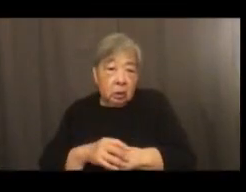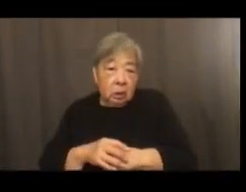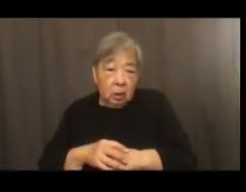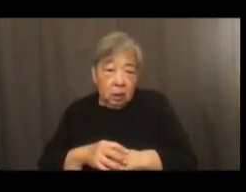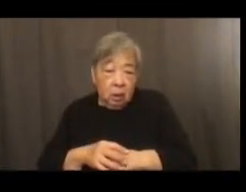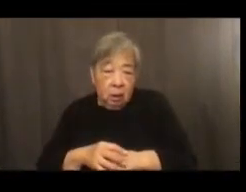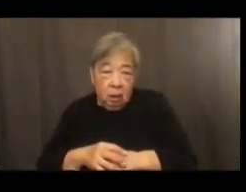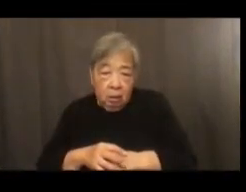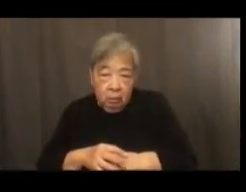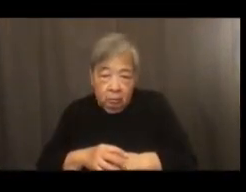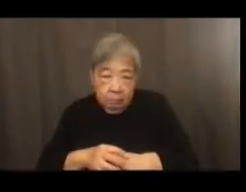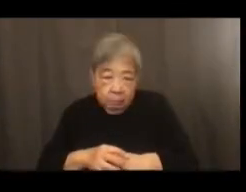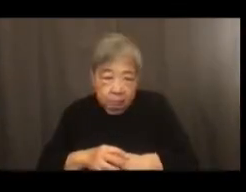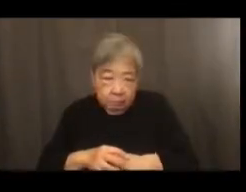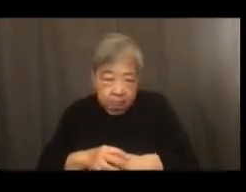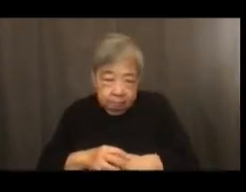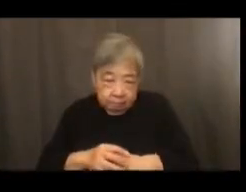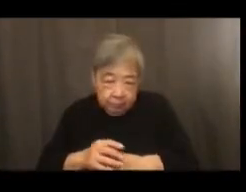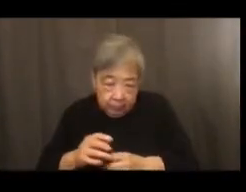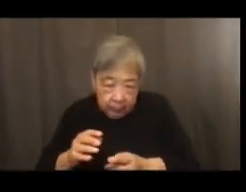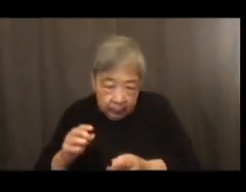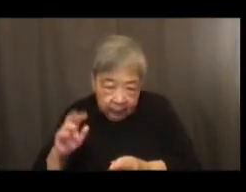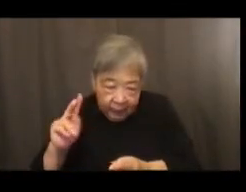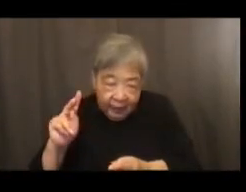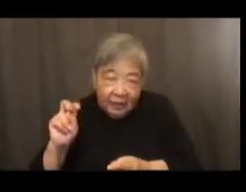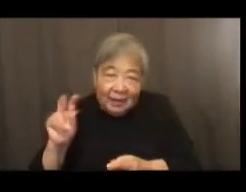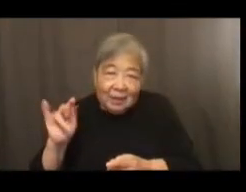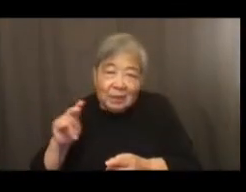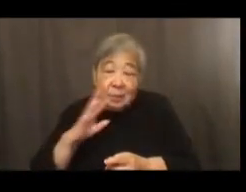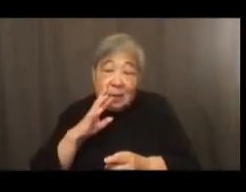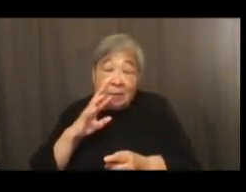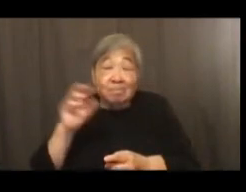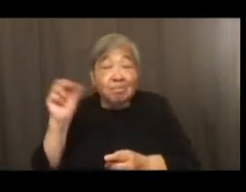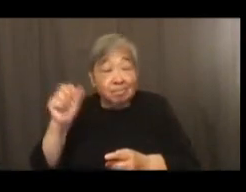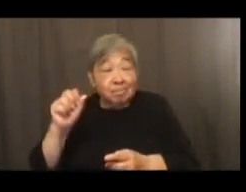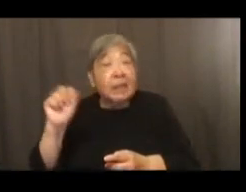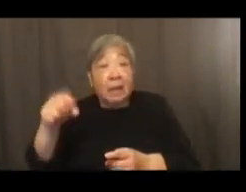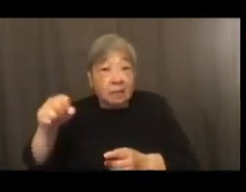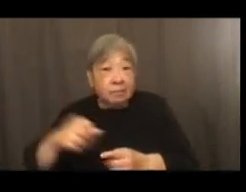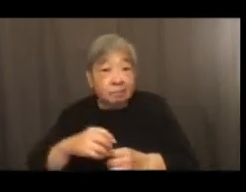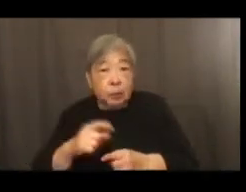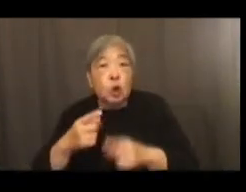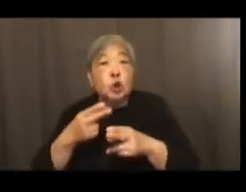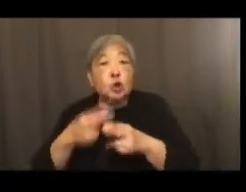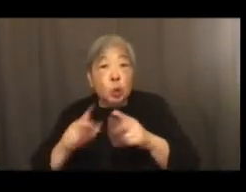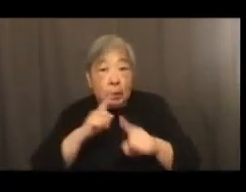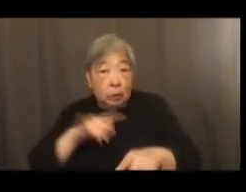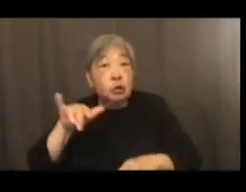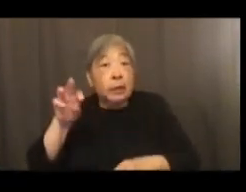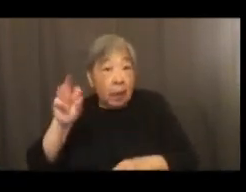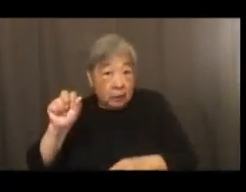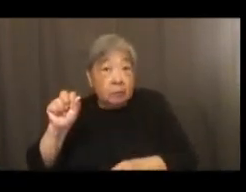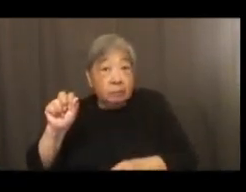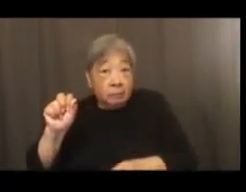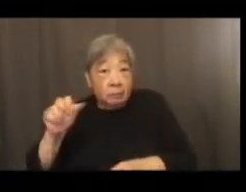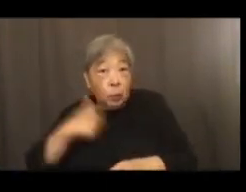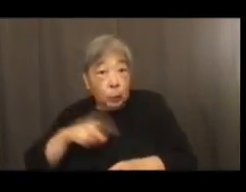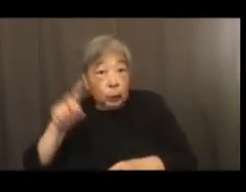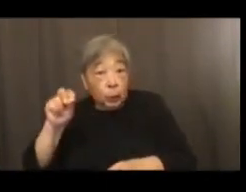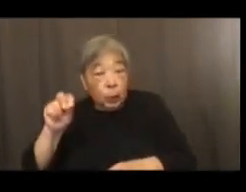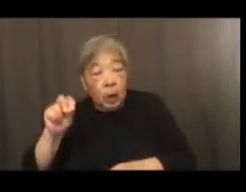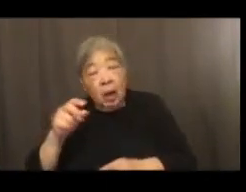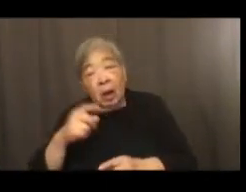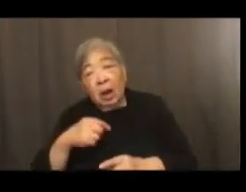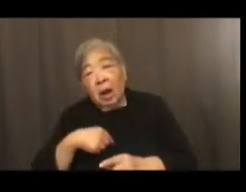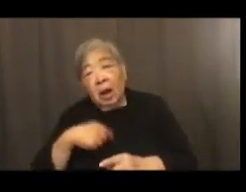Well, I think it's a yes, we do. I think it's a short answer. But, you know, I think a